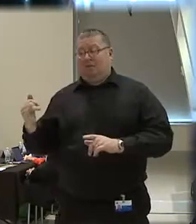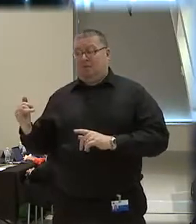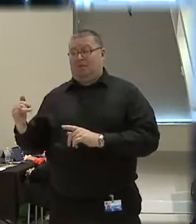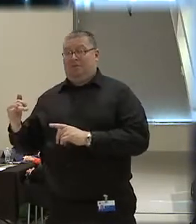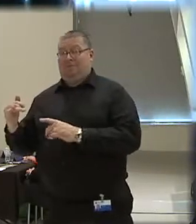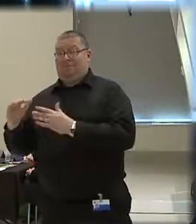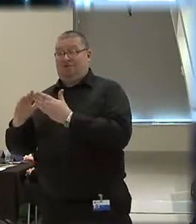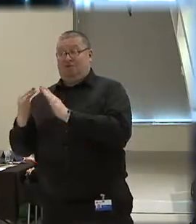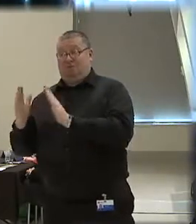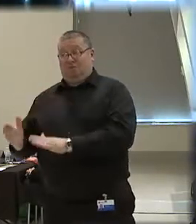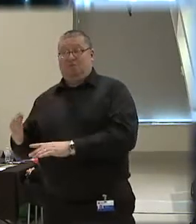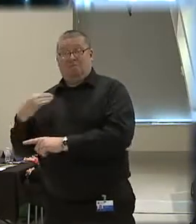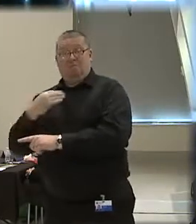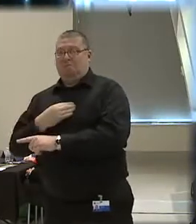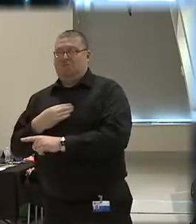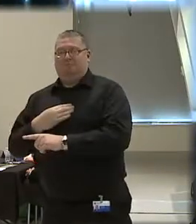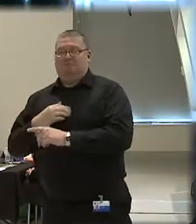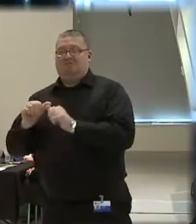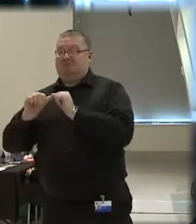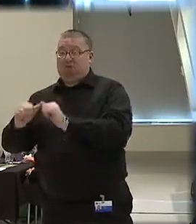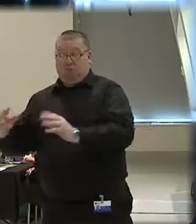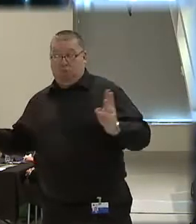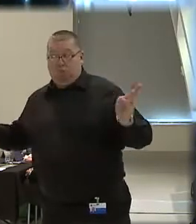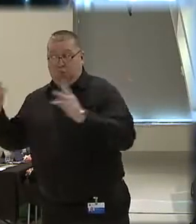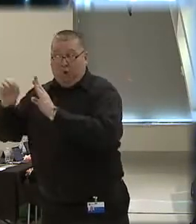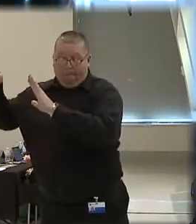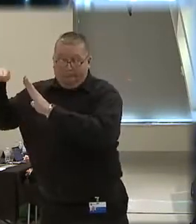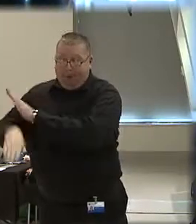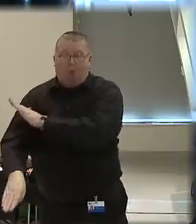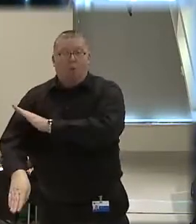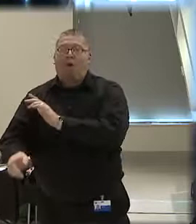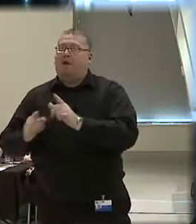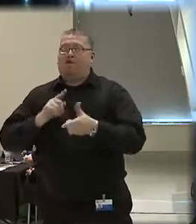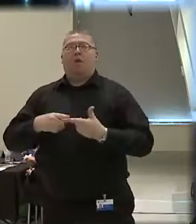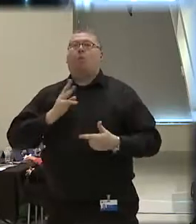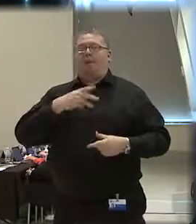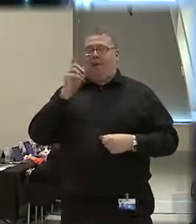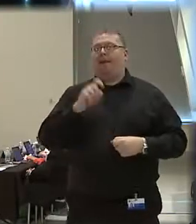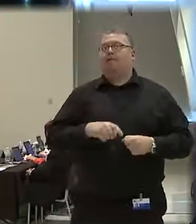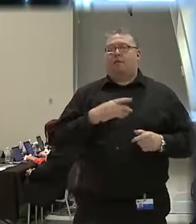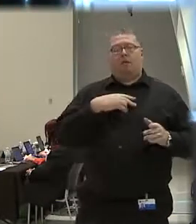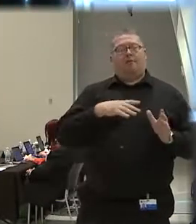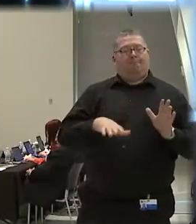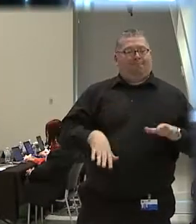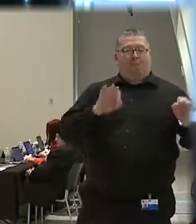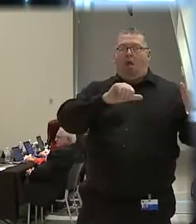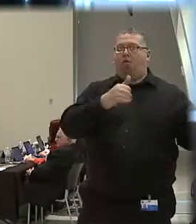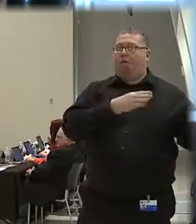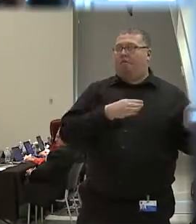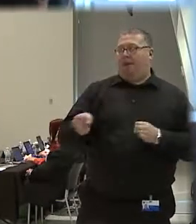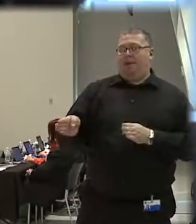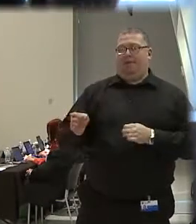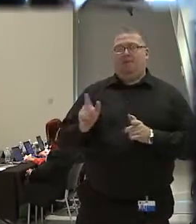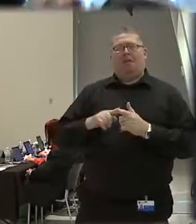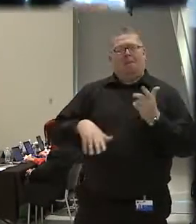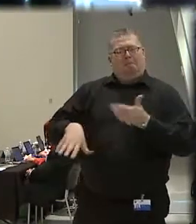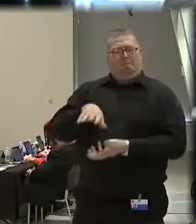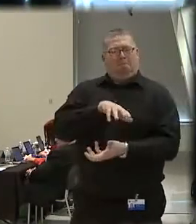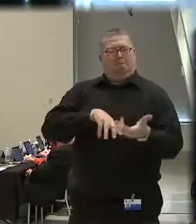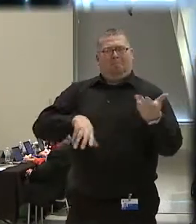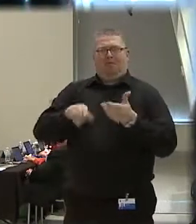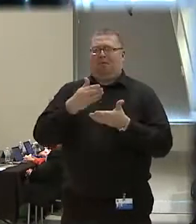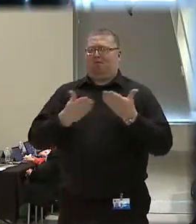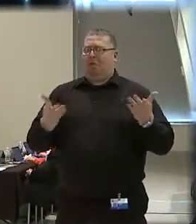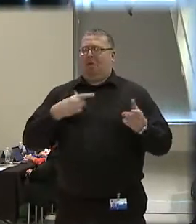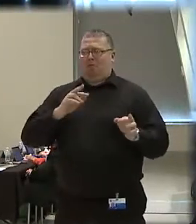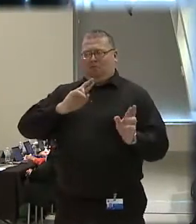actions and so forth go in the other direction, they have to use other strategies. So, you know, it is a combination of things. You